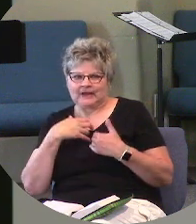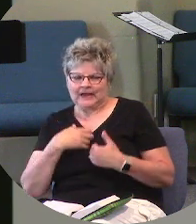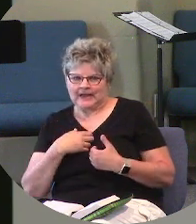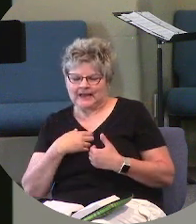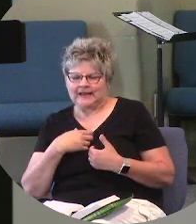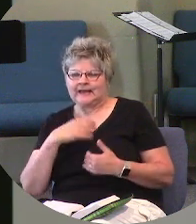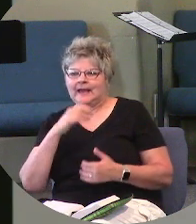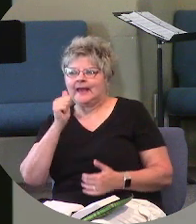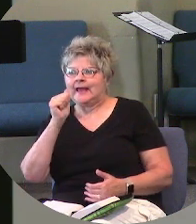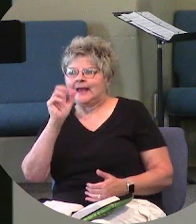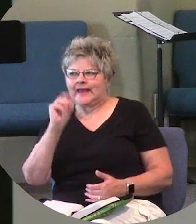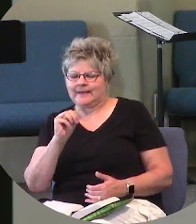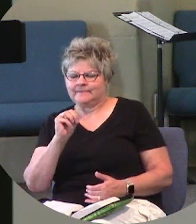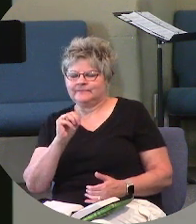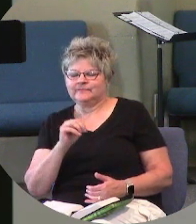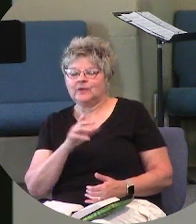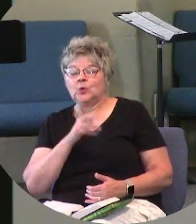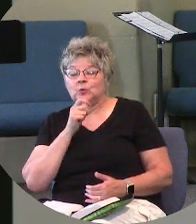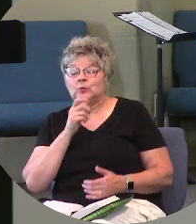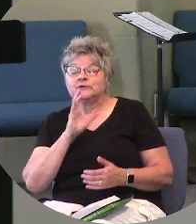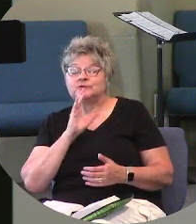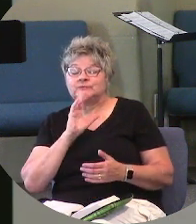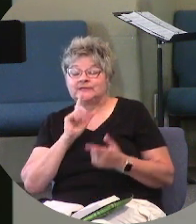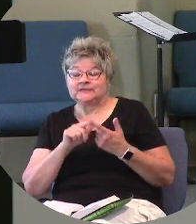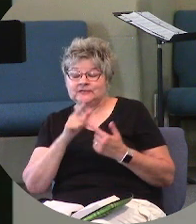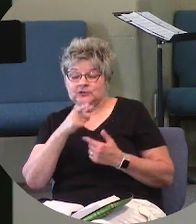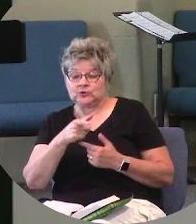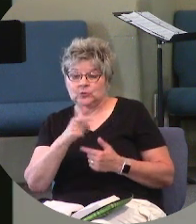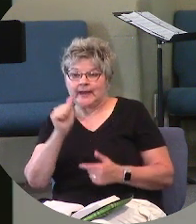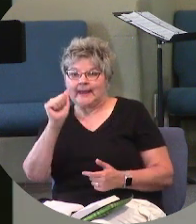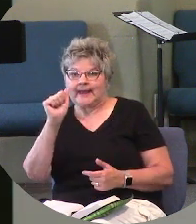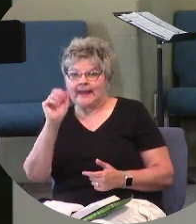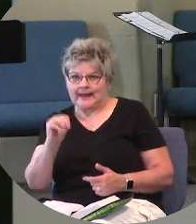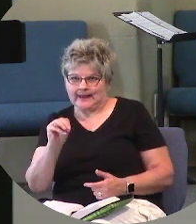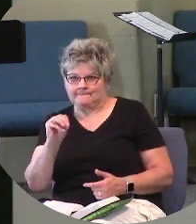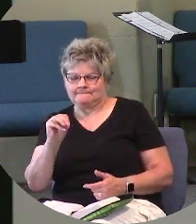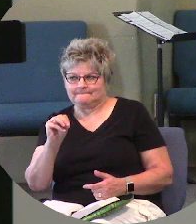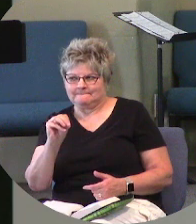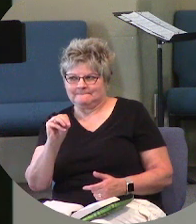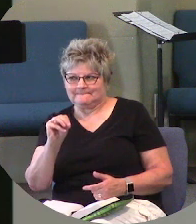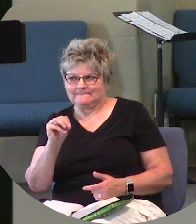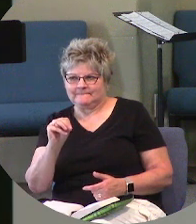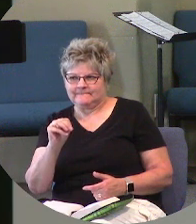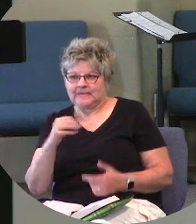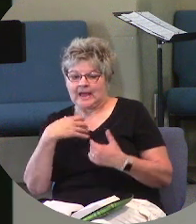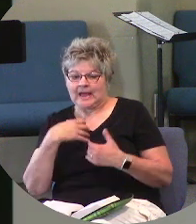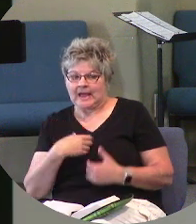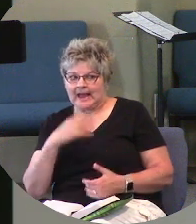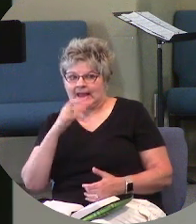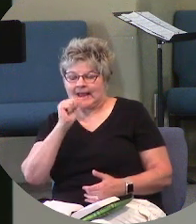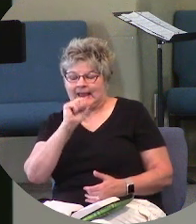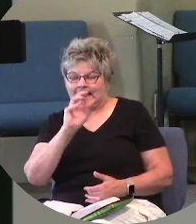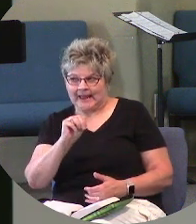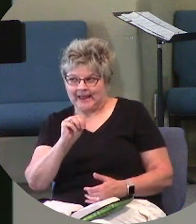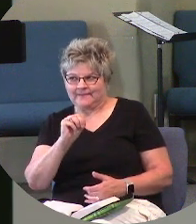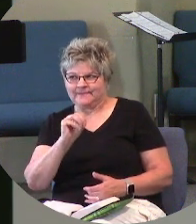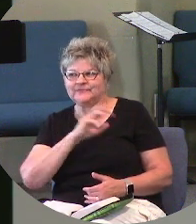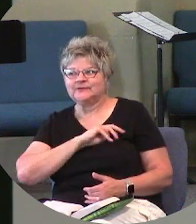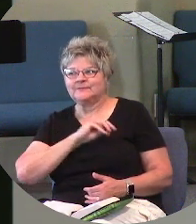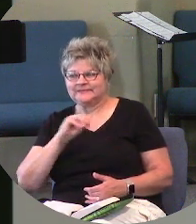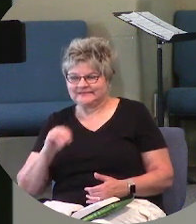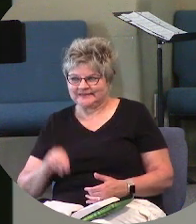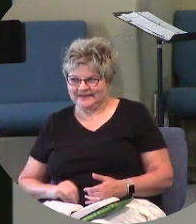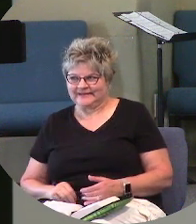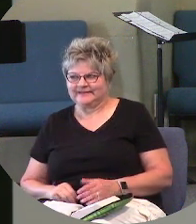I who speak to you am. I am the Messiah.